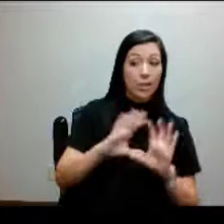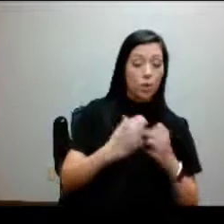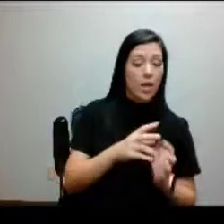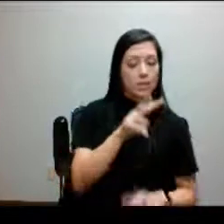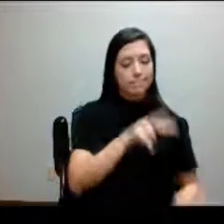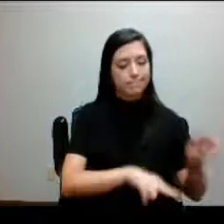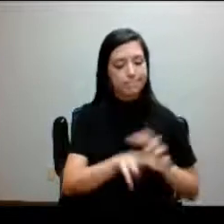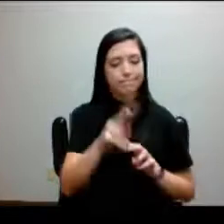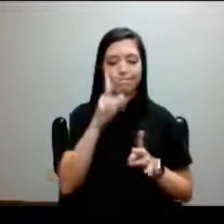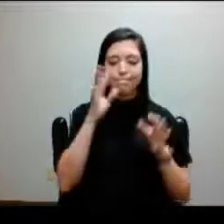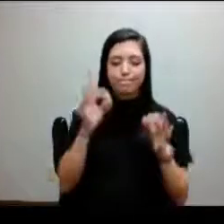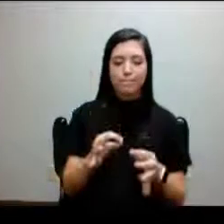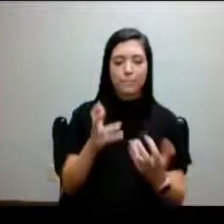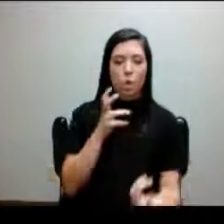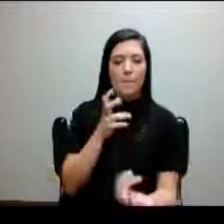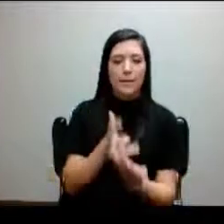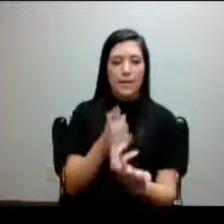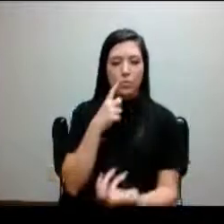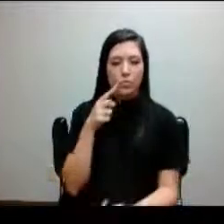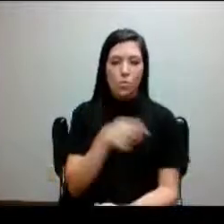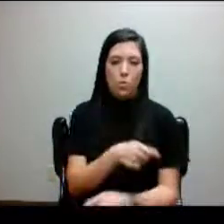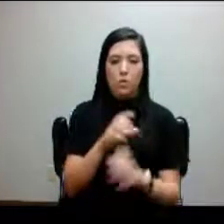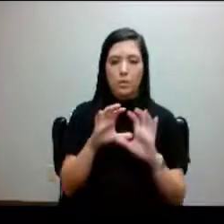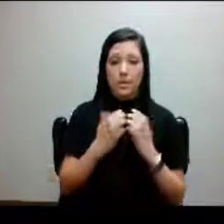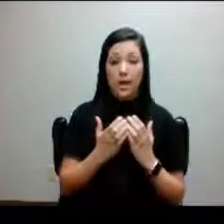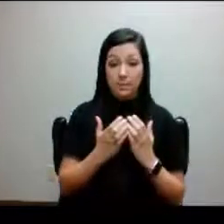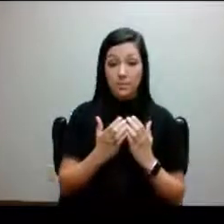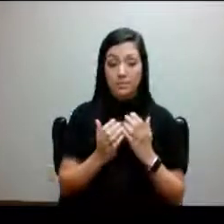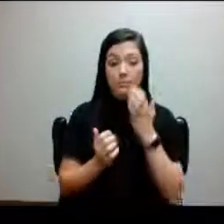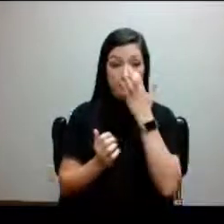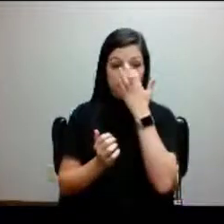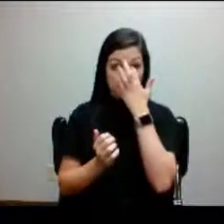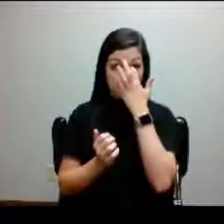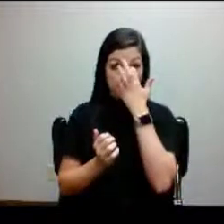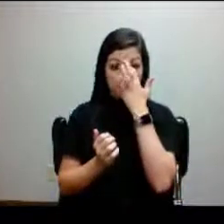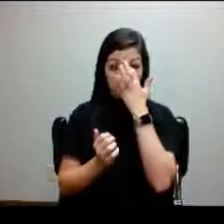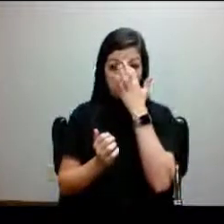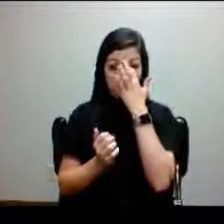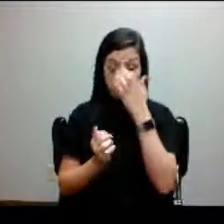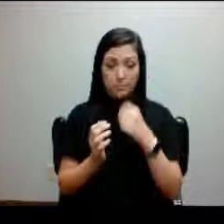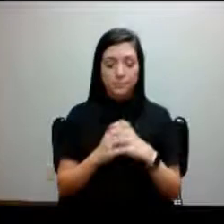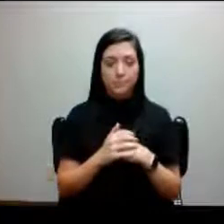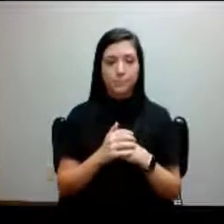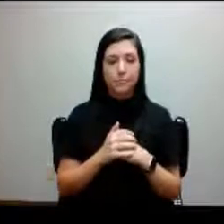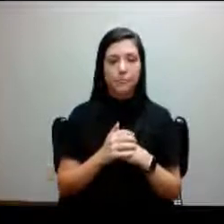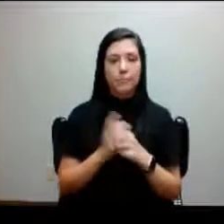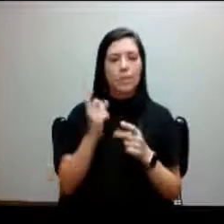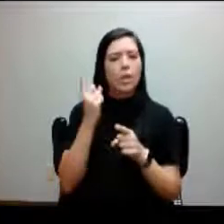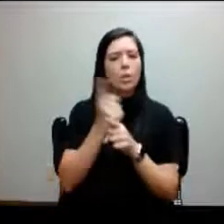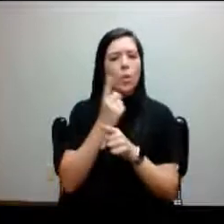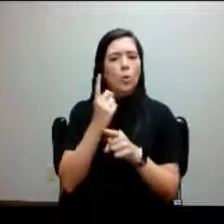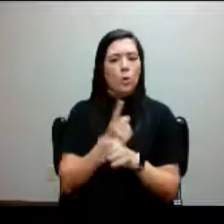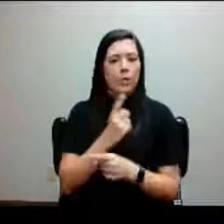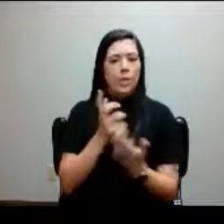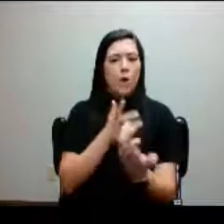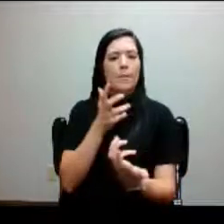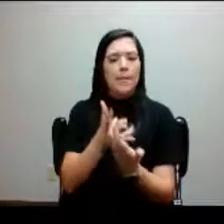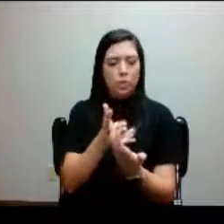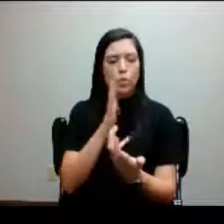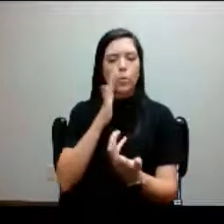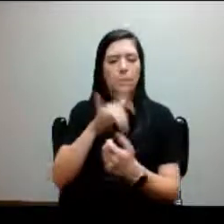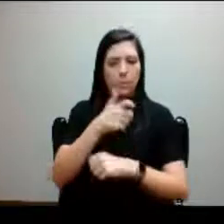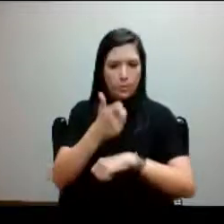what accommodation they need for the class. The appropriate accommodation is then put in place